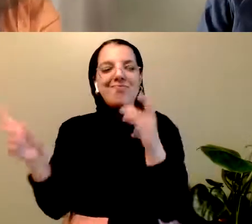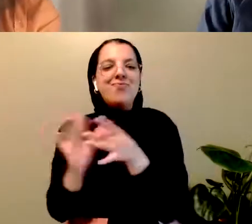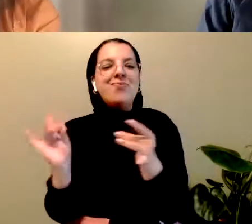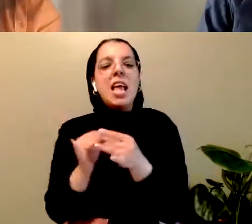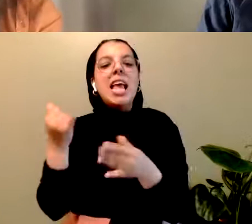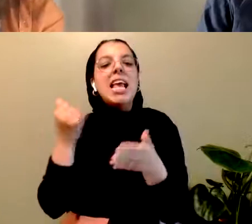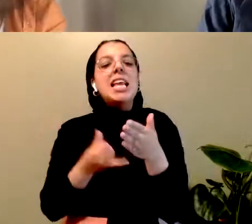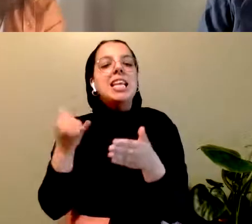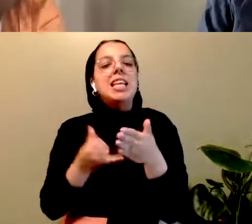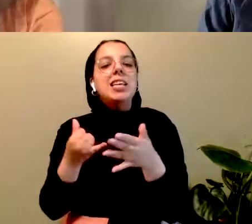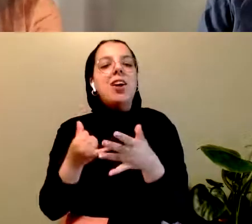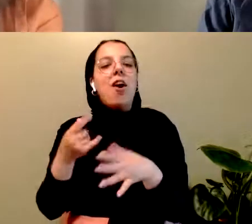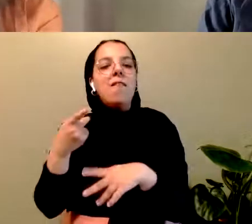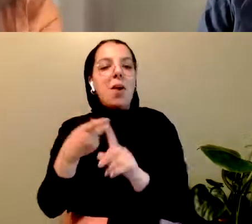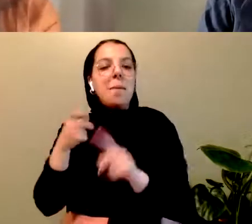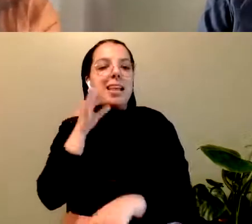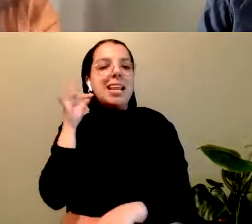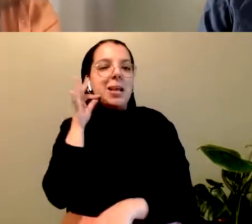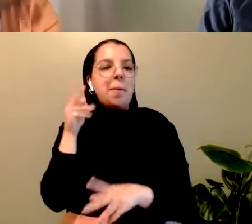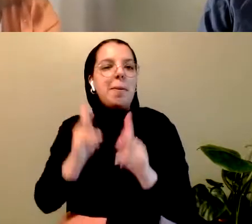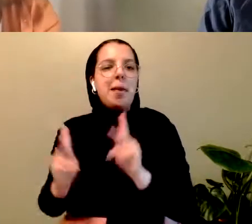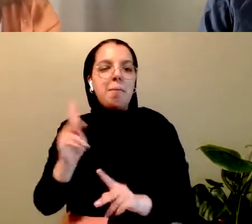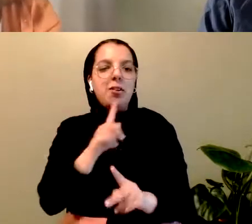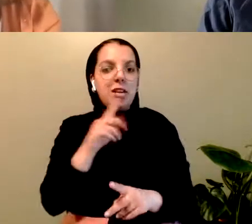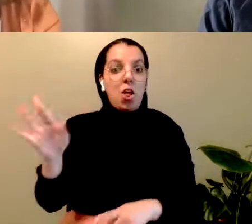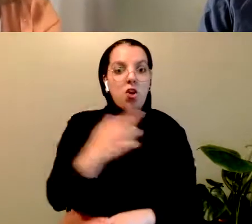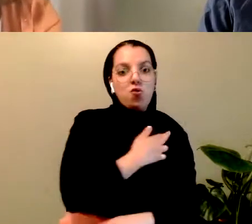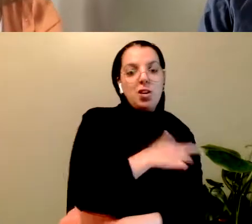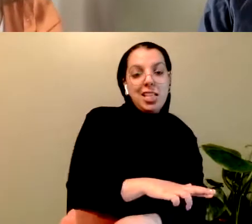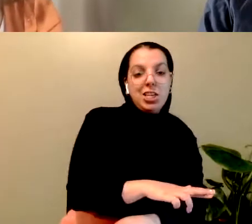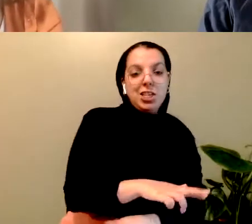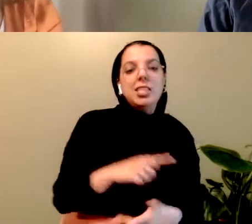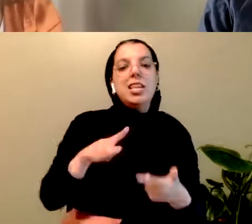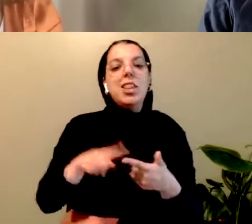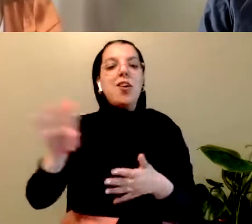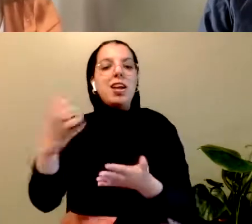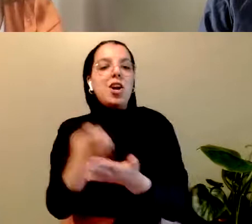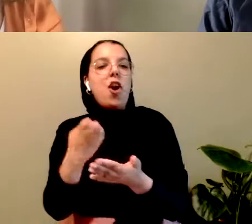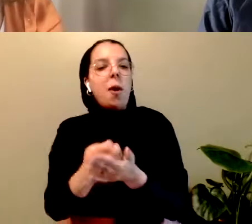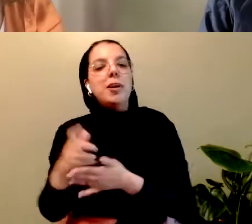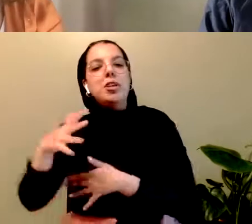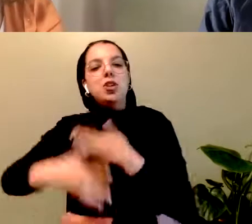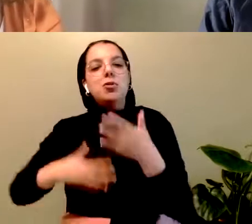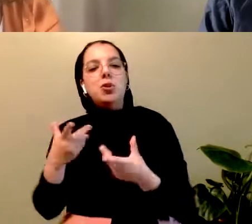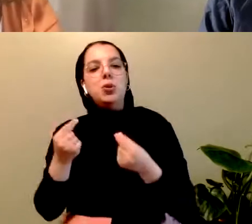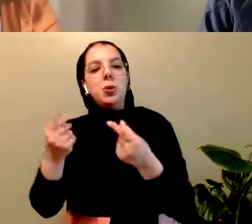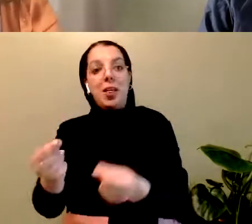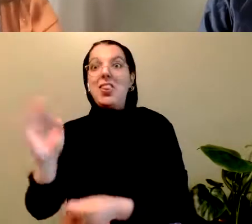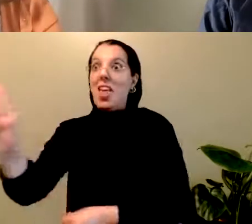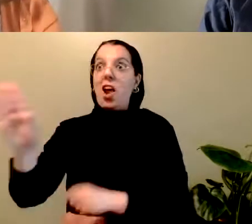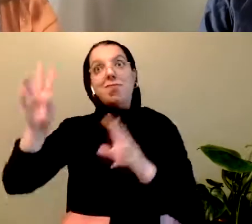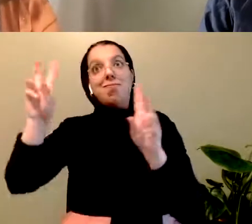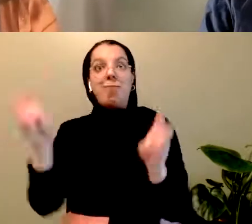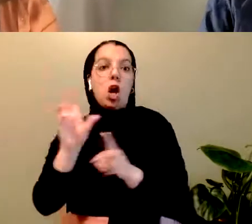arts emerged naturally from that combination of religious practices and economic and social customs, which constituted the culture of